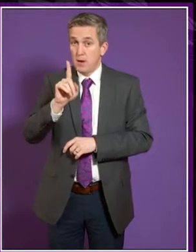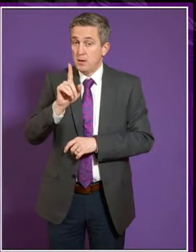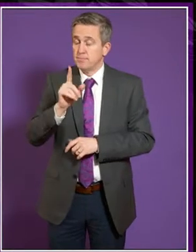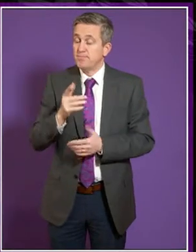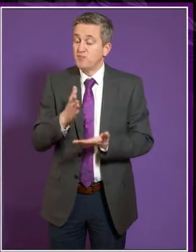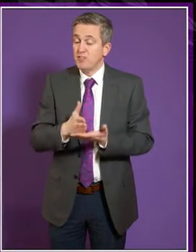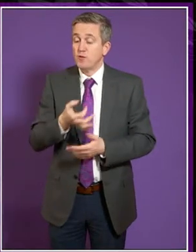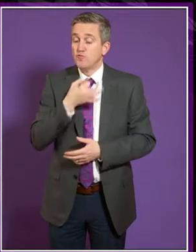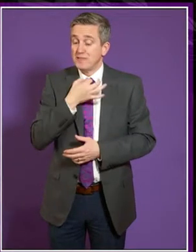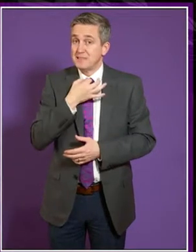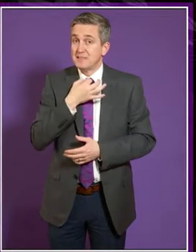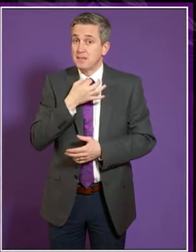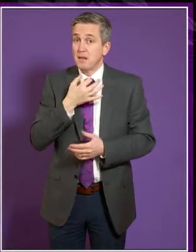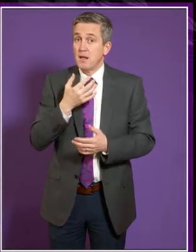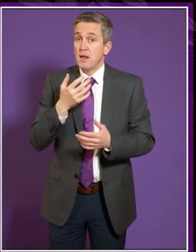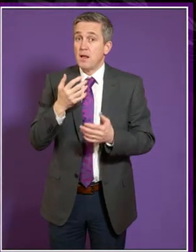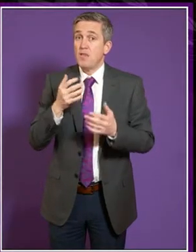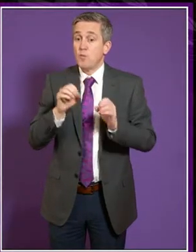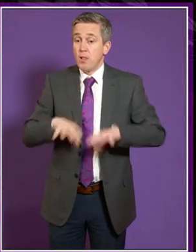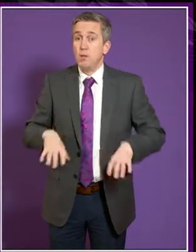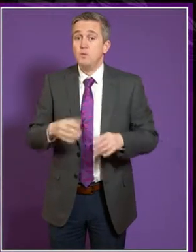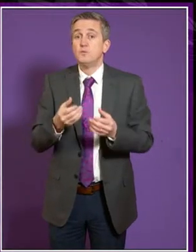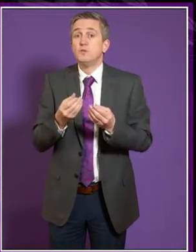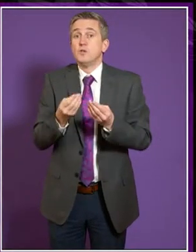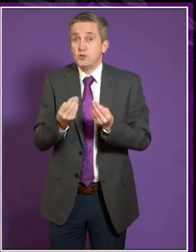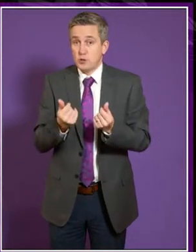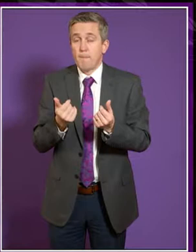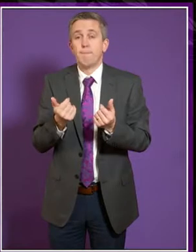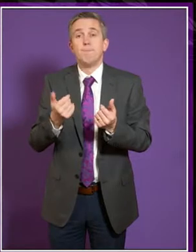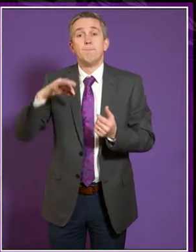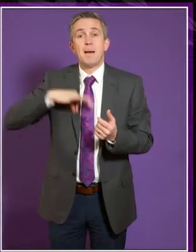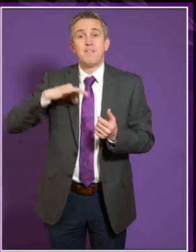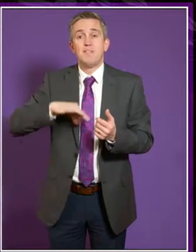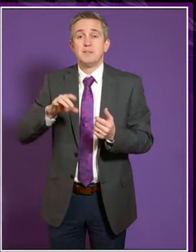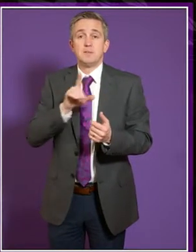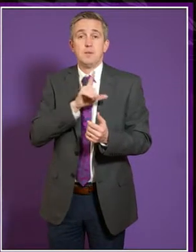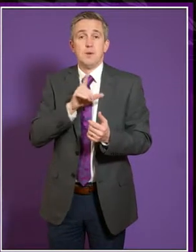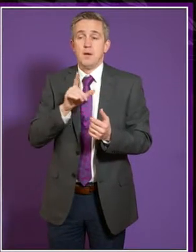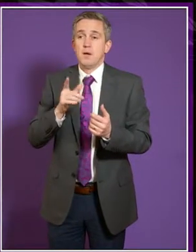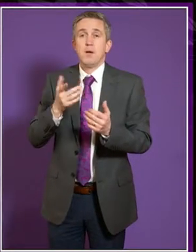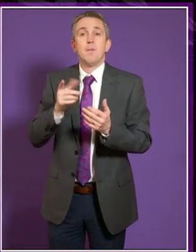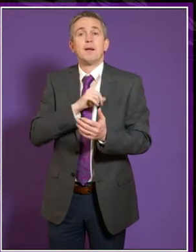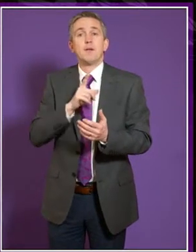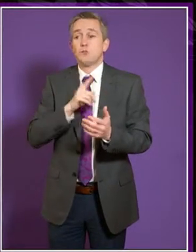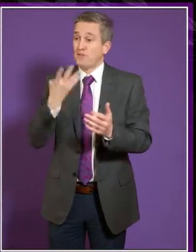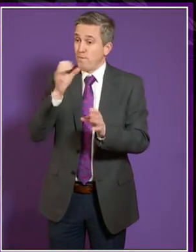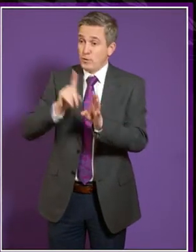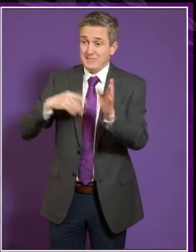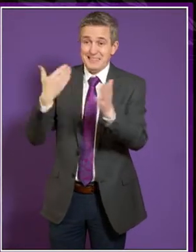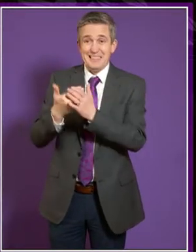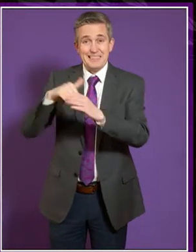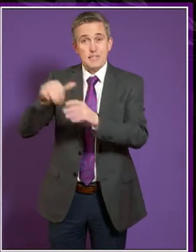gains that have been made as a result of European initiatives in the past 40 years might be lost.